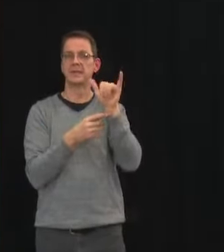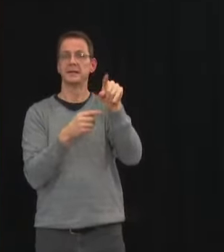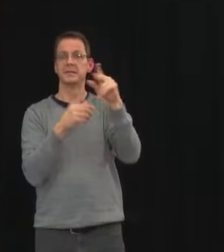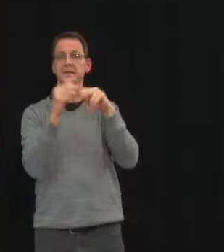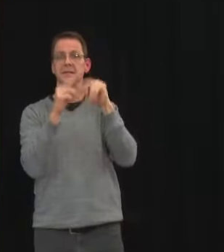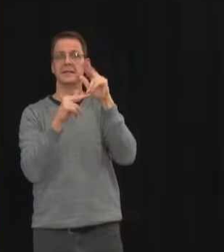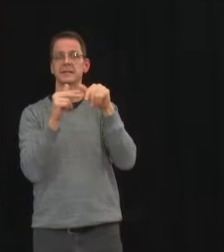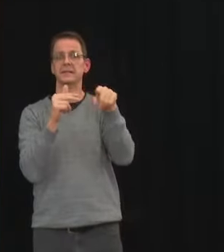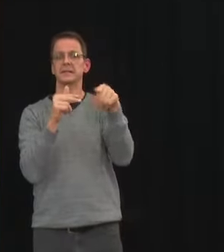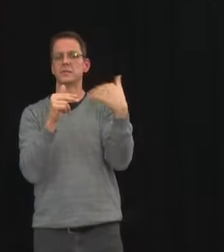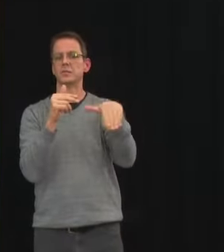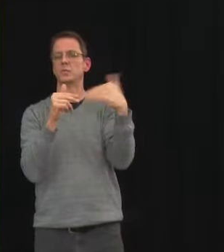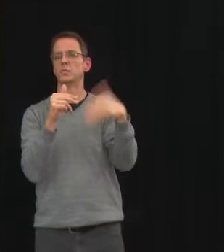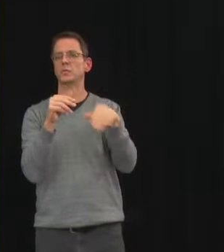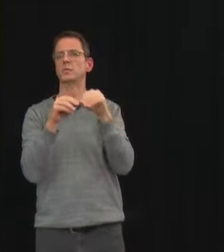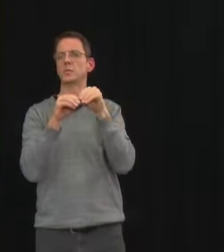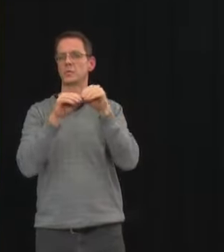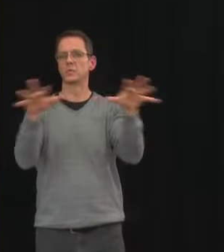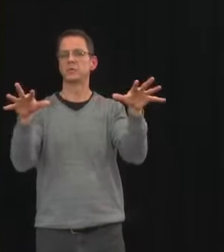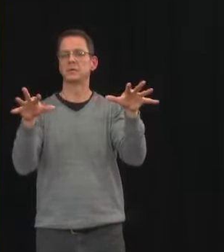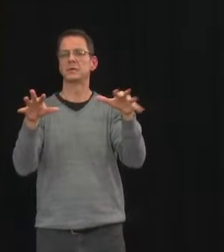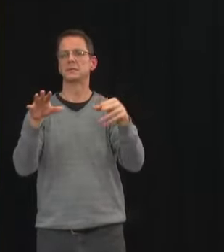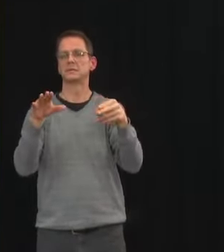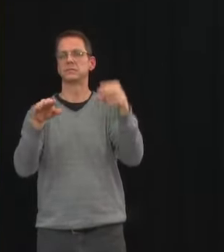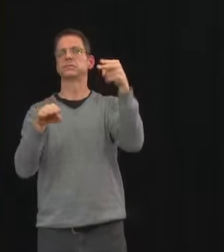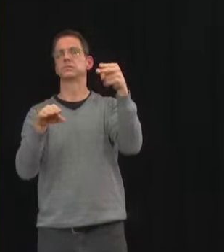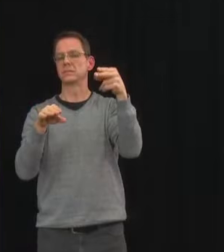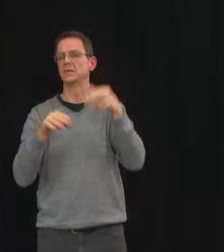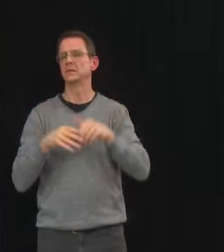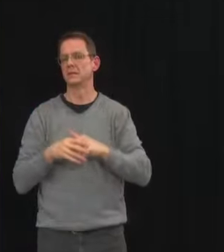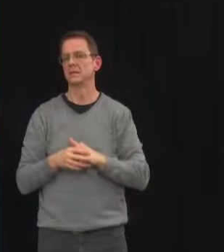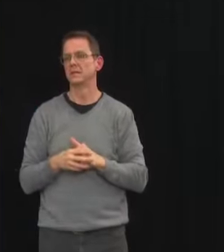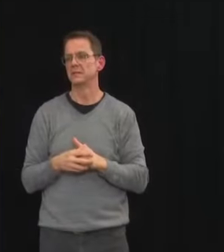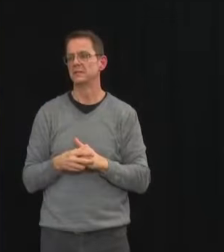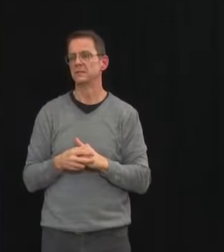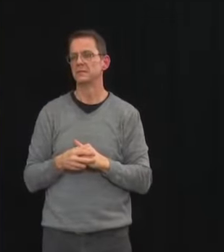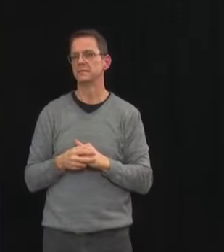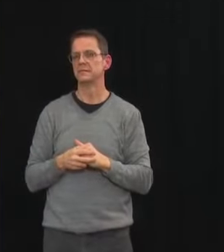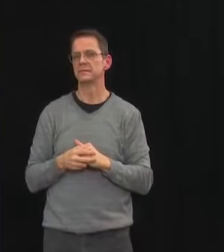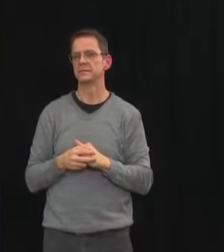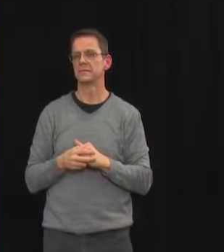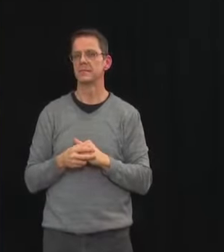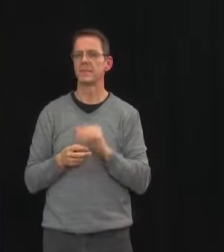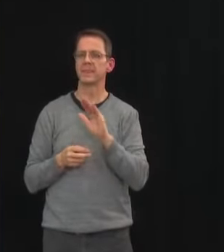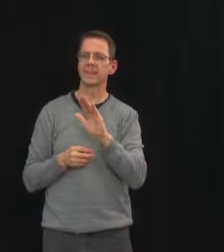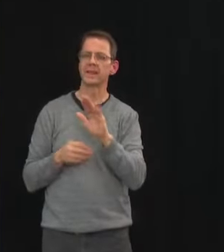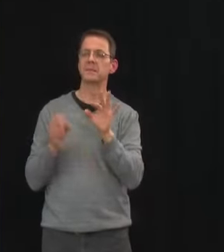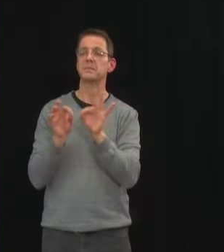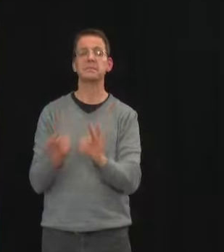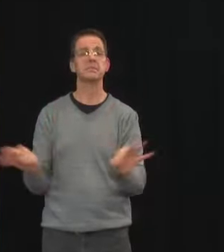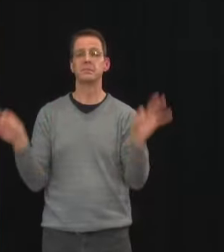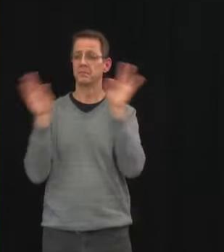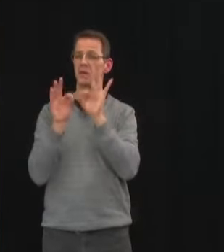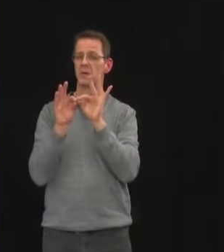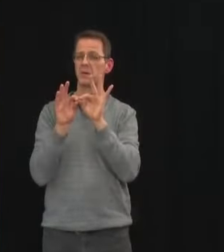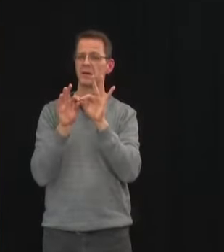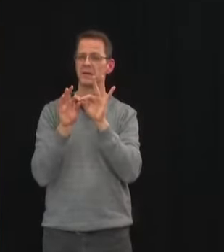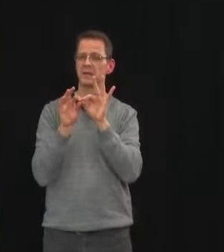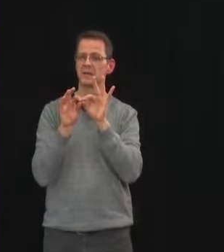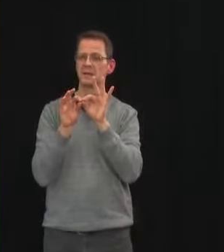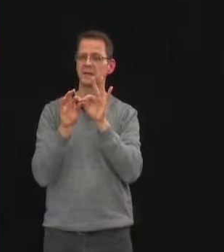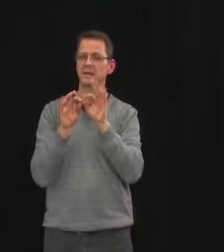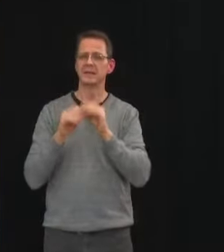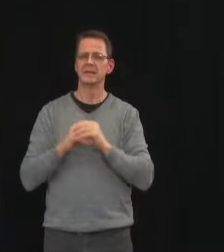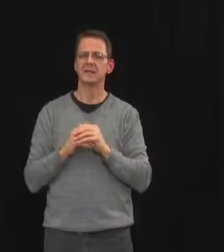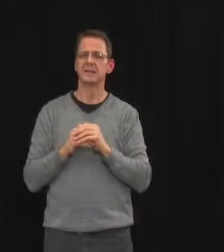um you know one thing that we we can't what matters here is not simply the the stringency of public health measures but also the